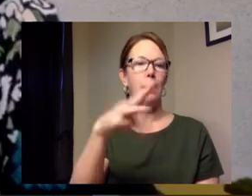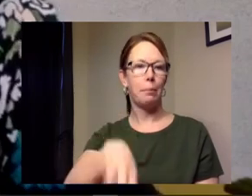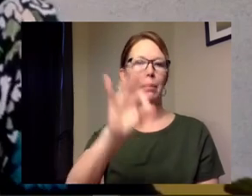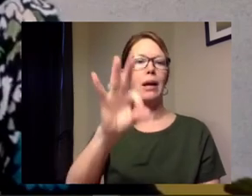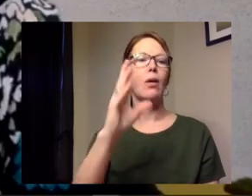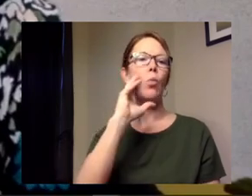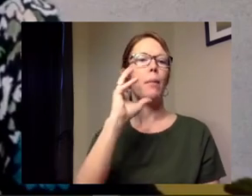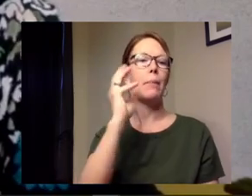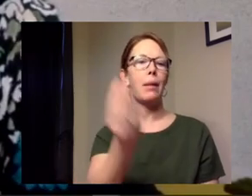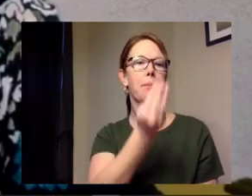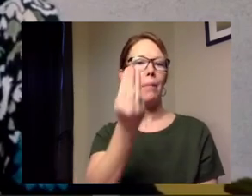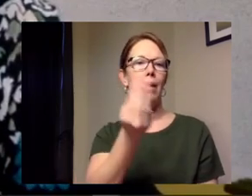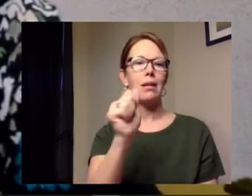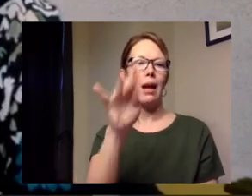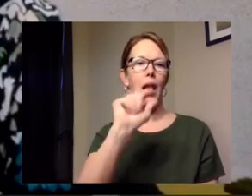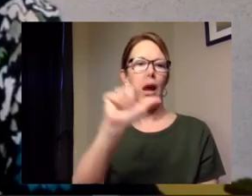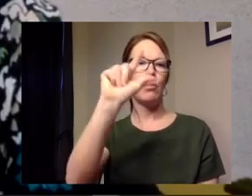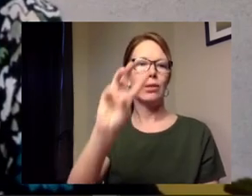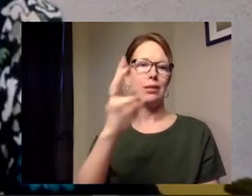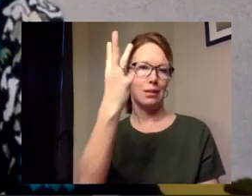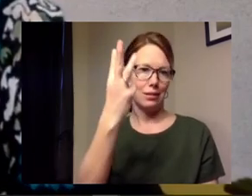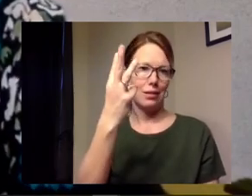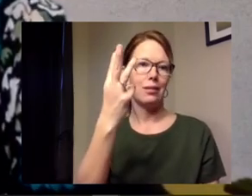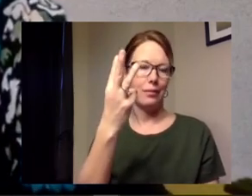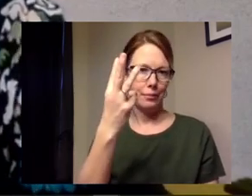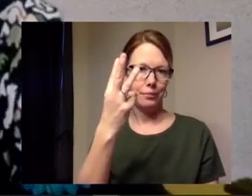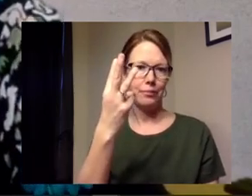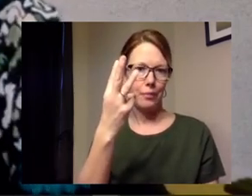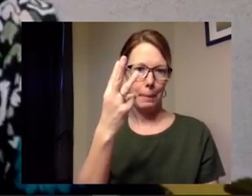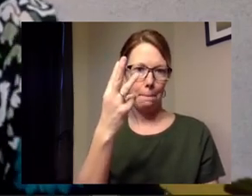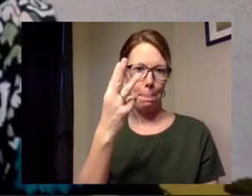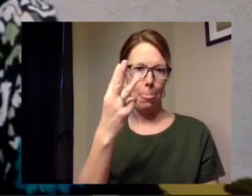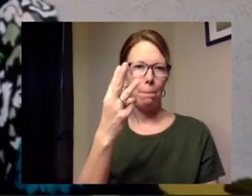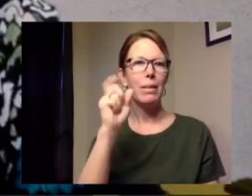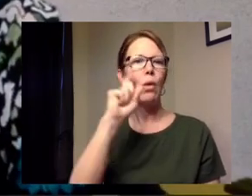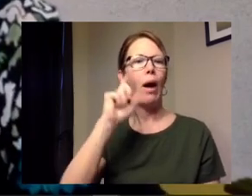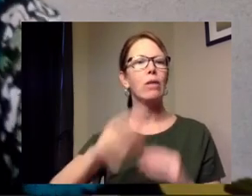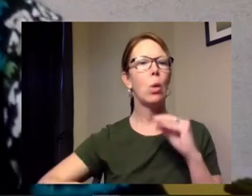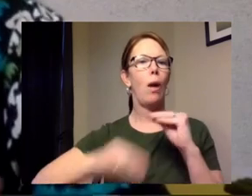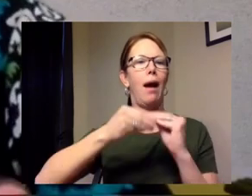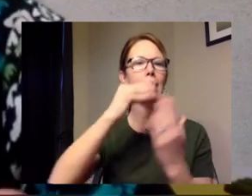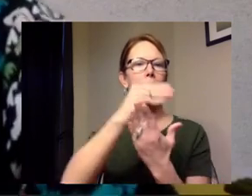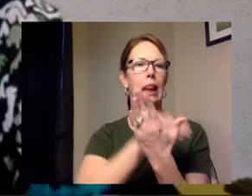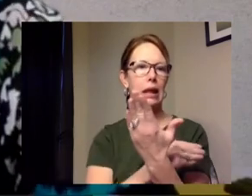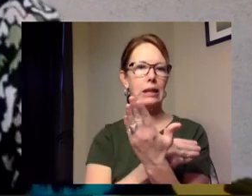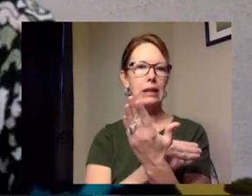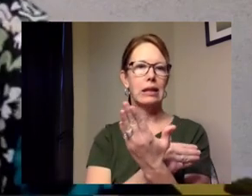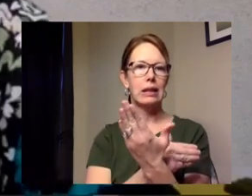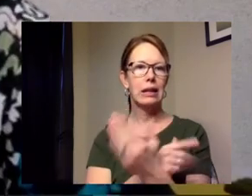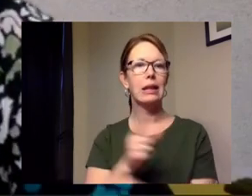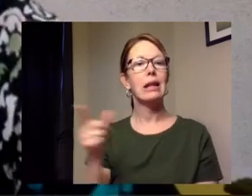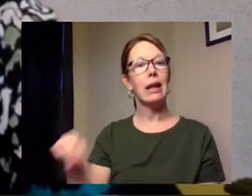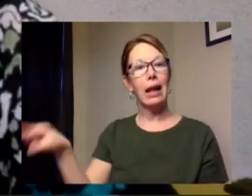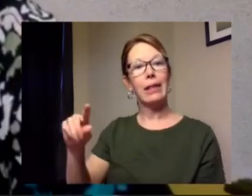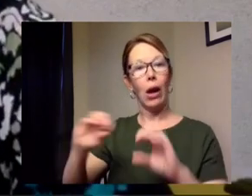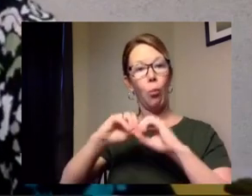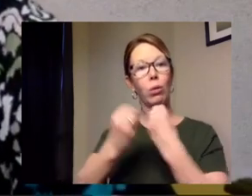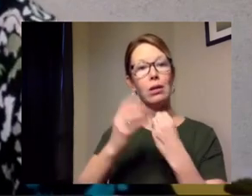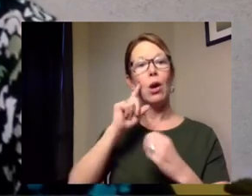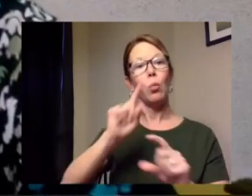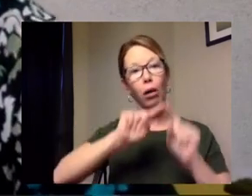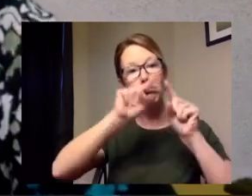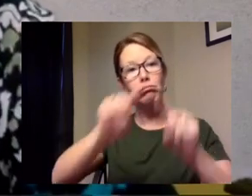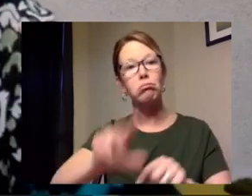and um to you have to get on a list to do that where she will come they will come to your house